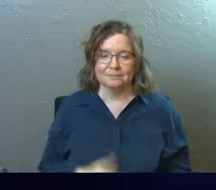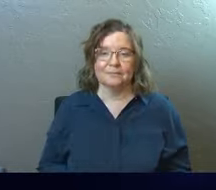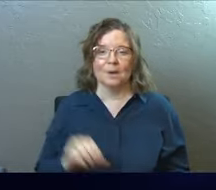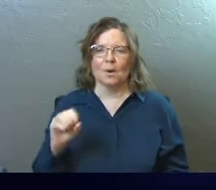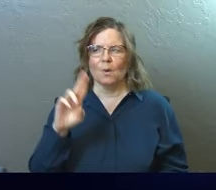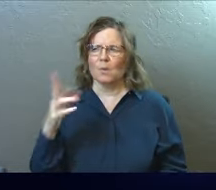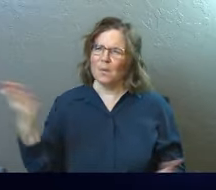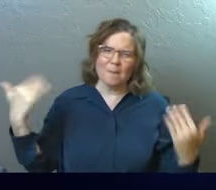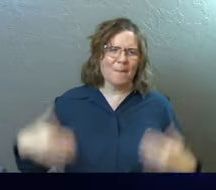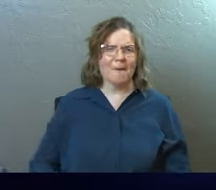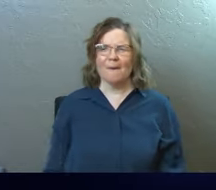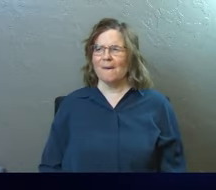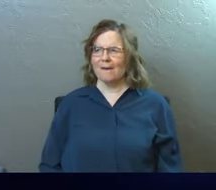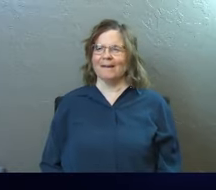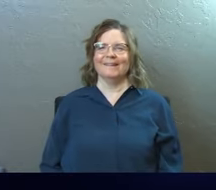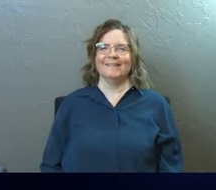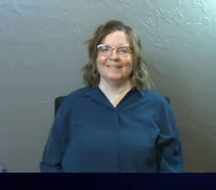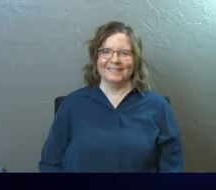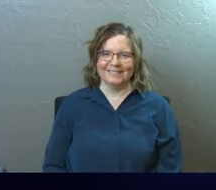Oh, come on.